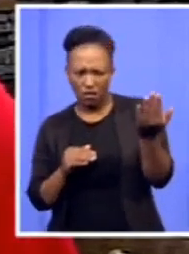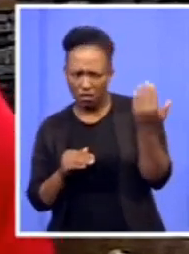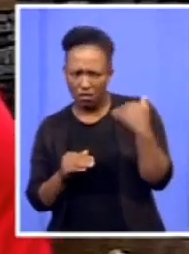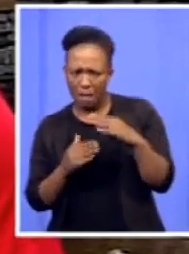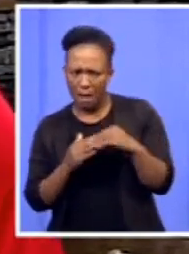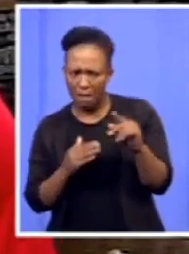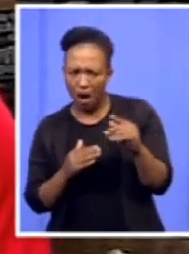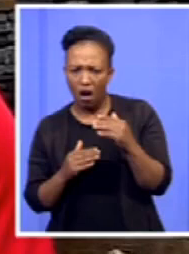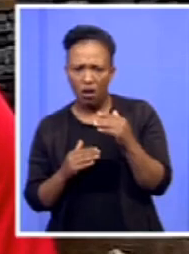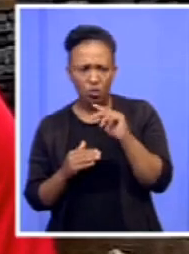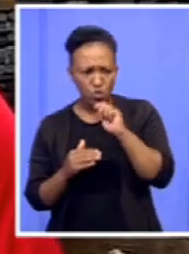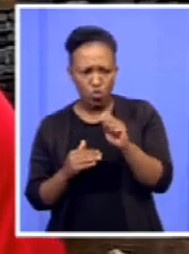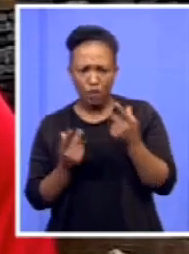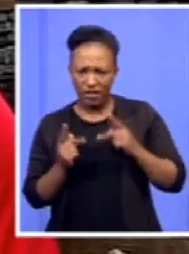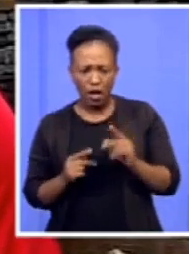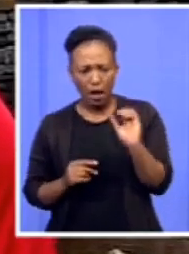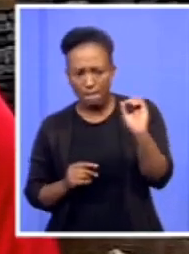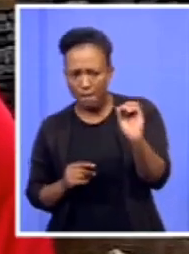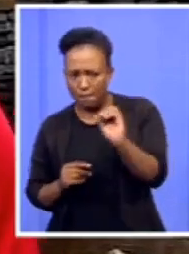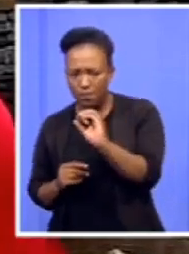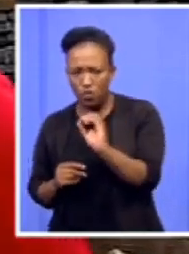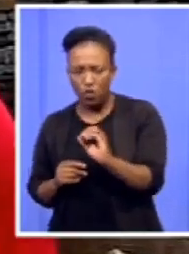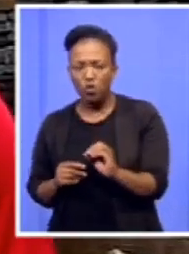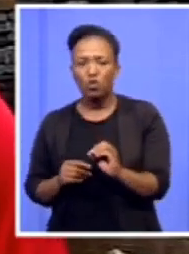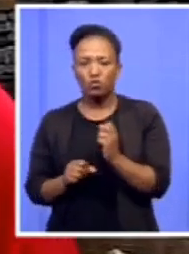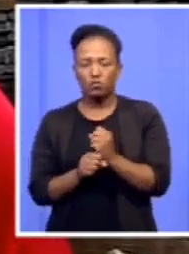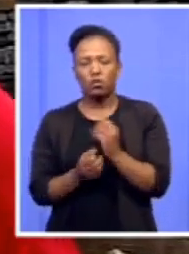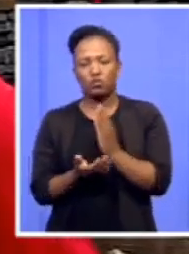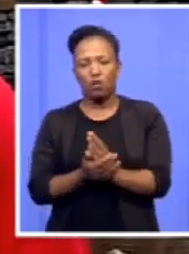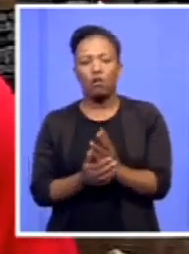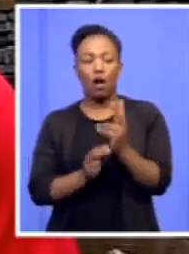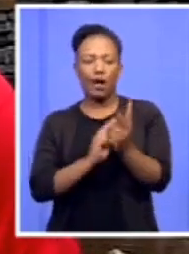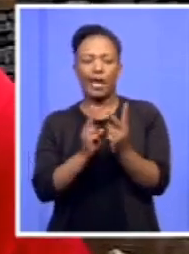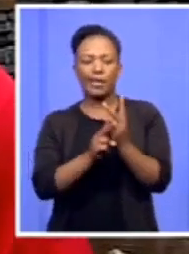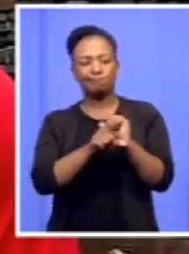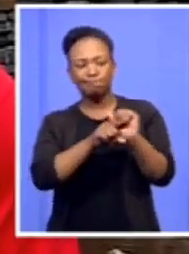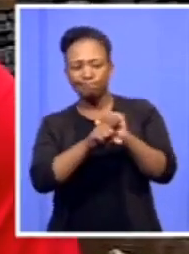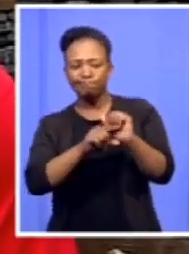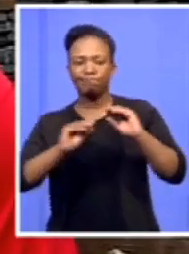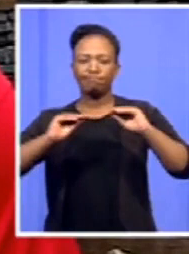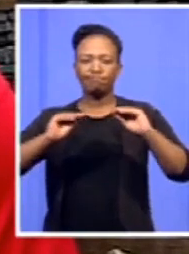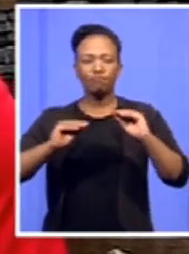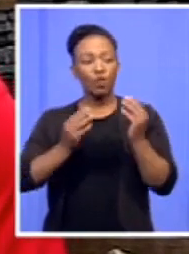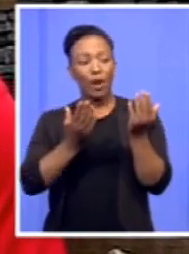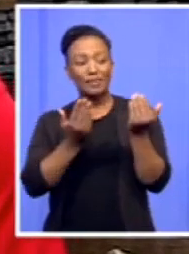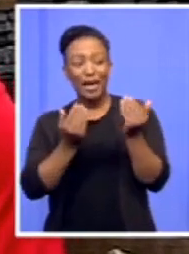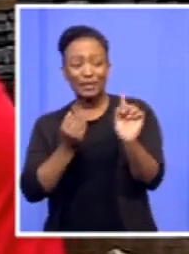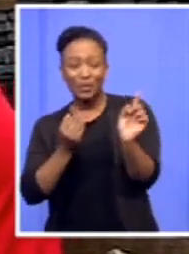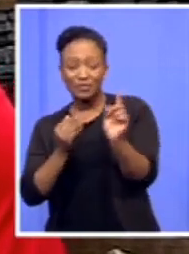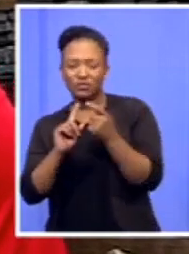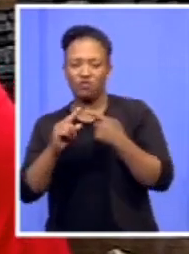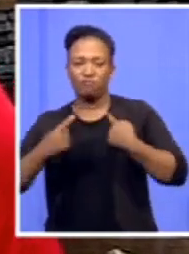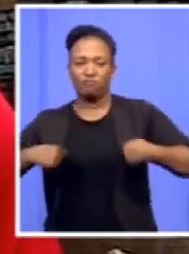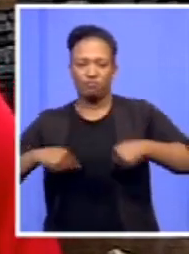that all of us, we get re-inducted, all of us, we understand what is expected of us. So we will reach that one million easily